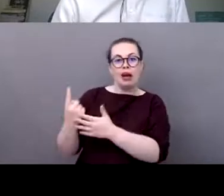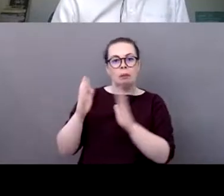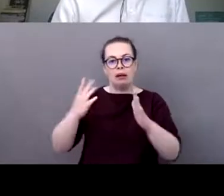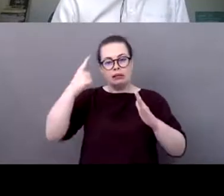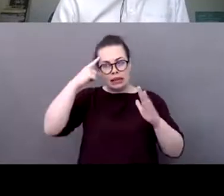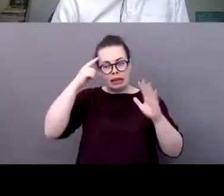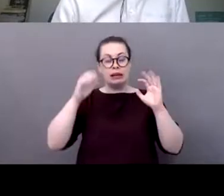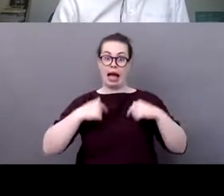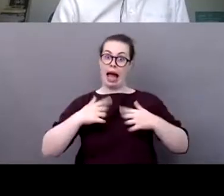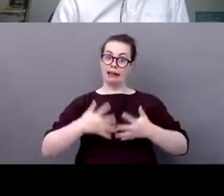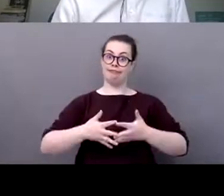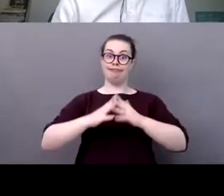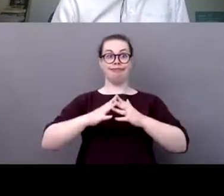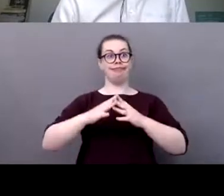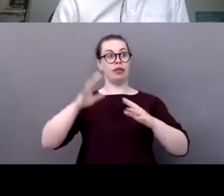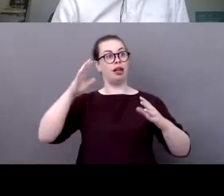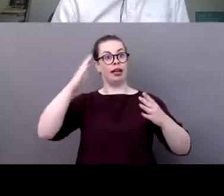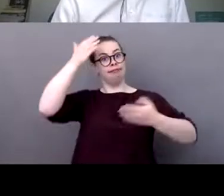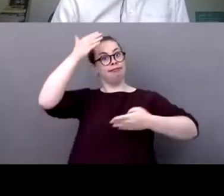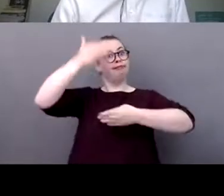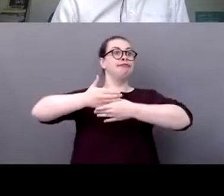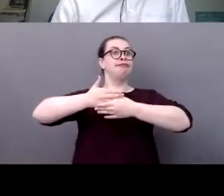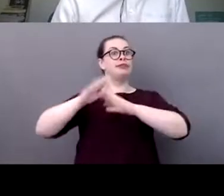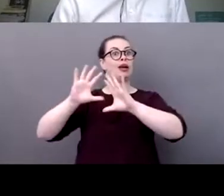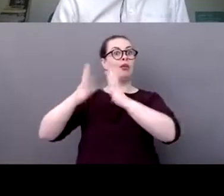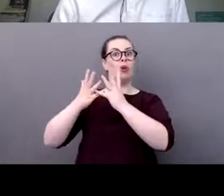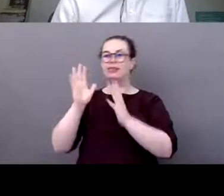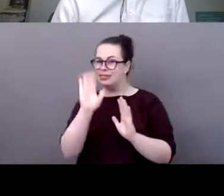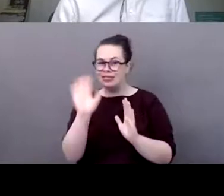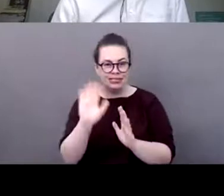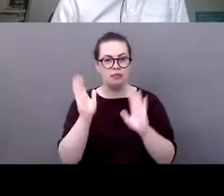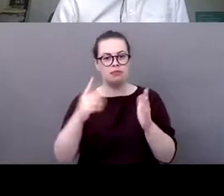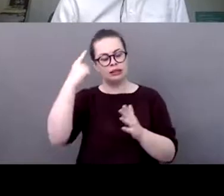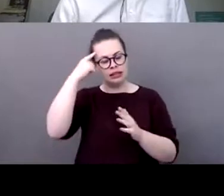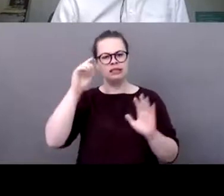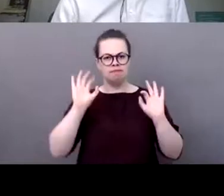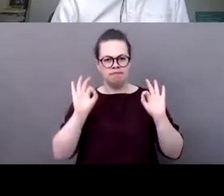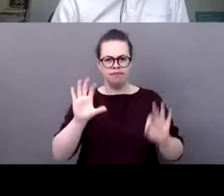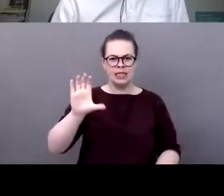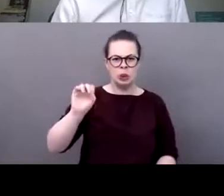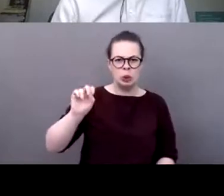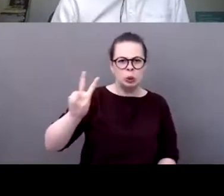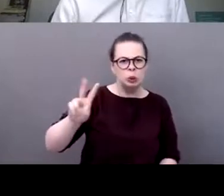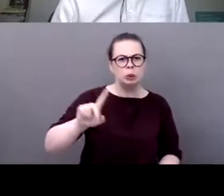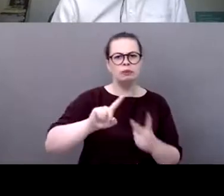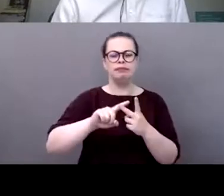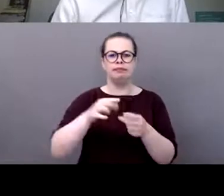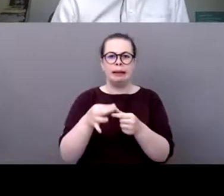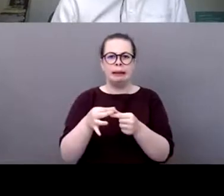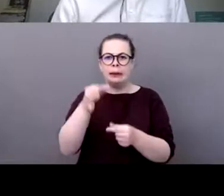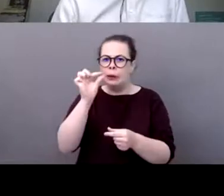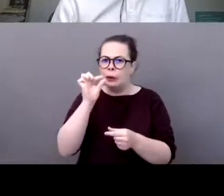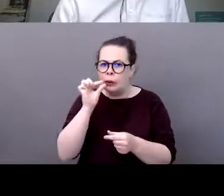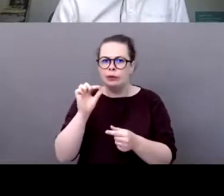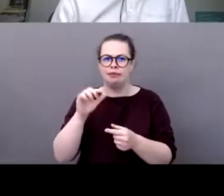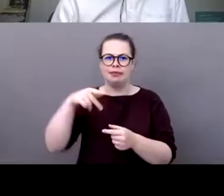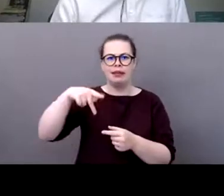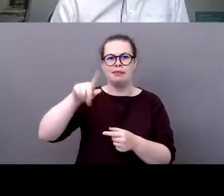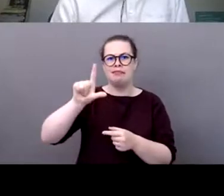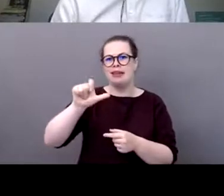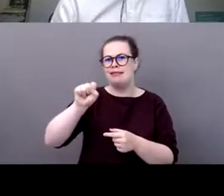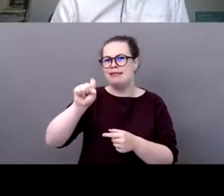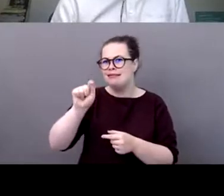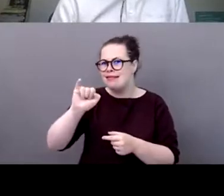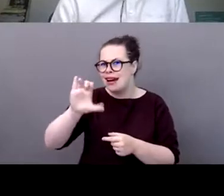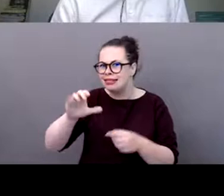being very structured and scientific on the impact assessments and then the mitigation measures then the other